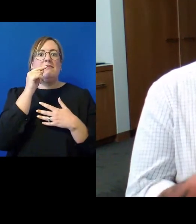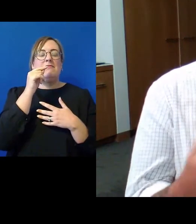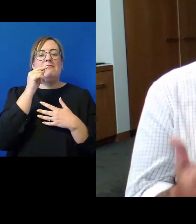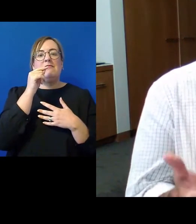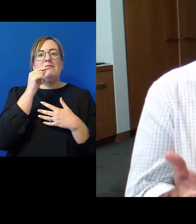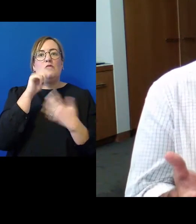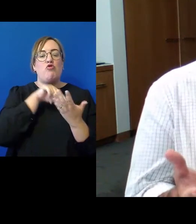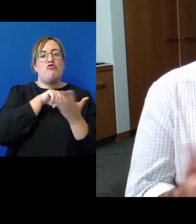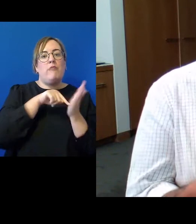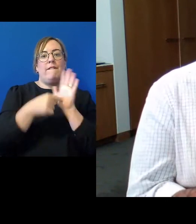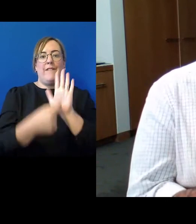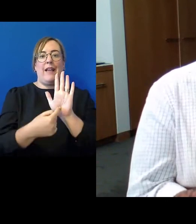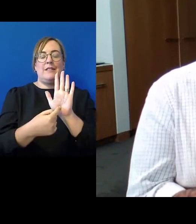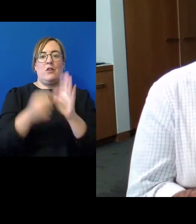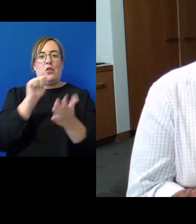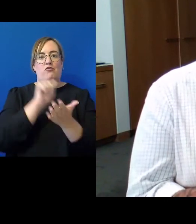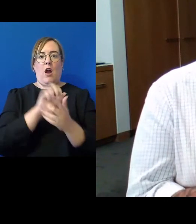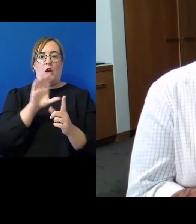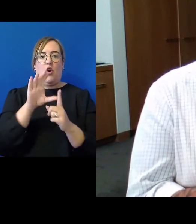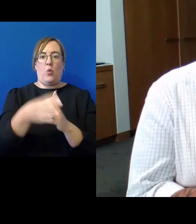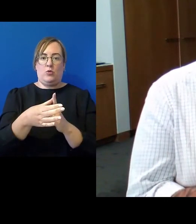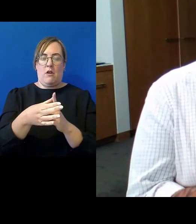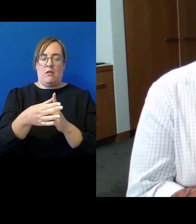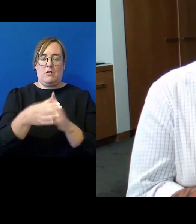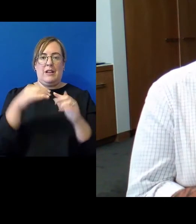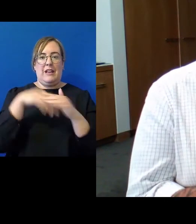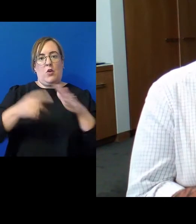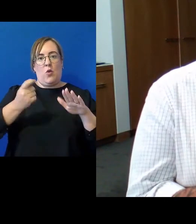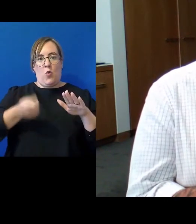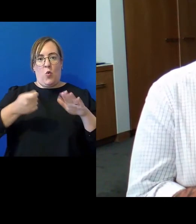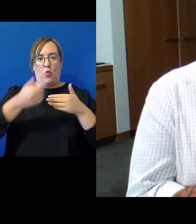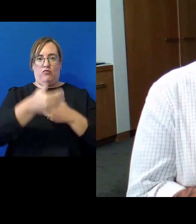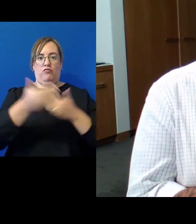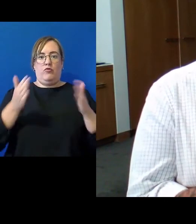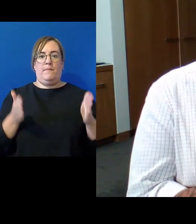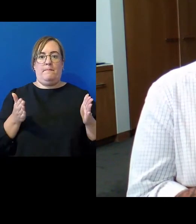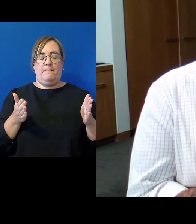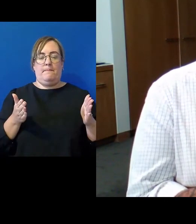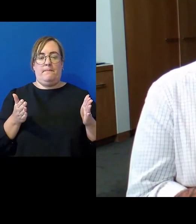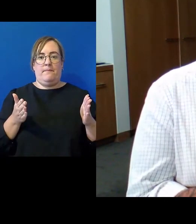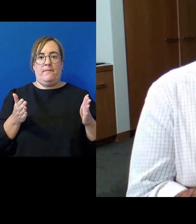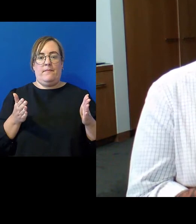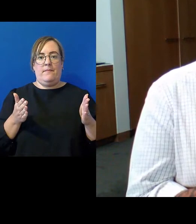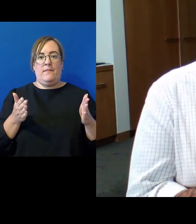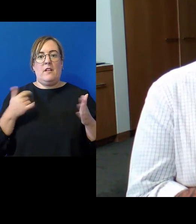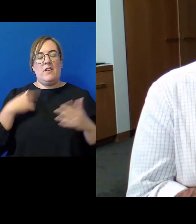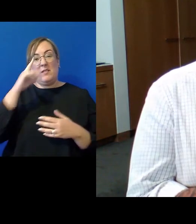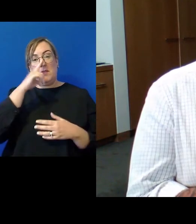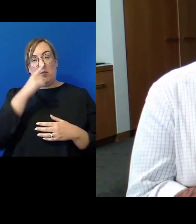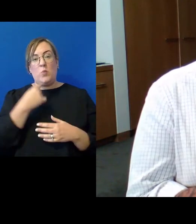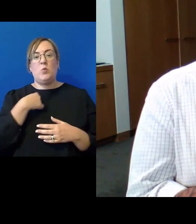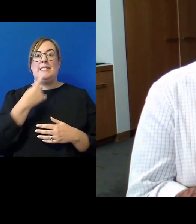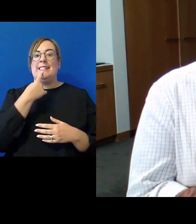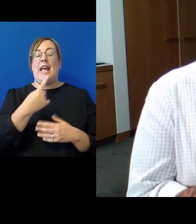reflect the culture of those people in what the court does and what was otherwise it might be said an